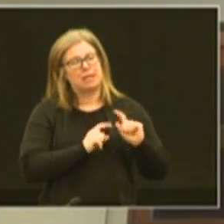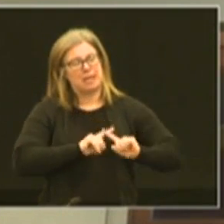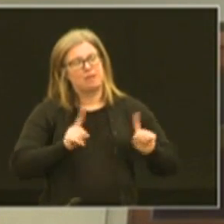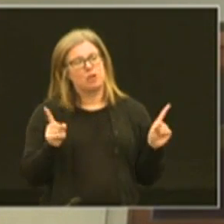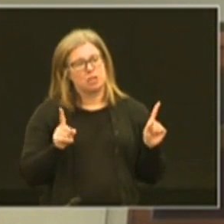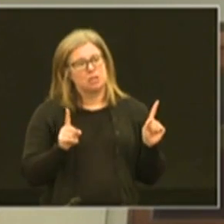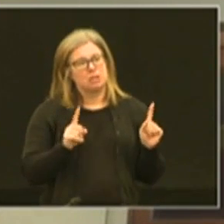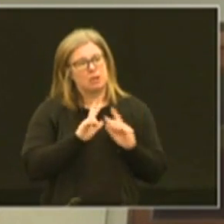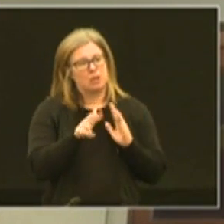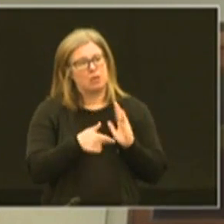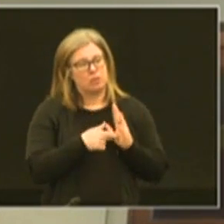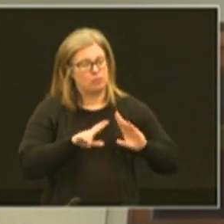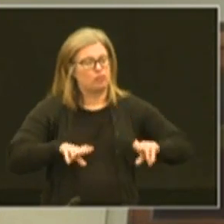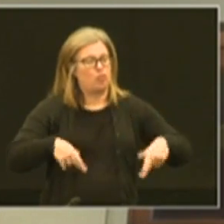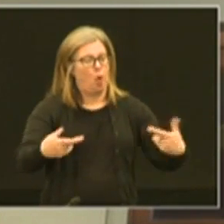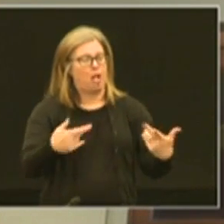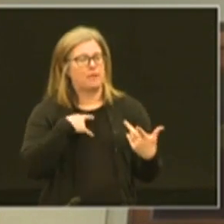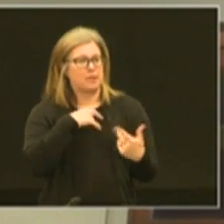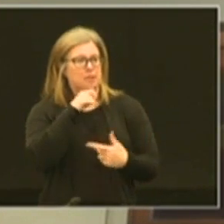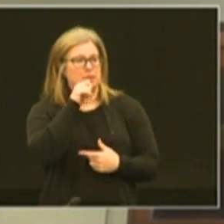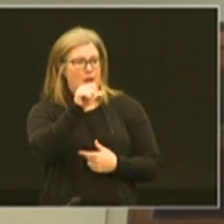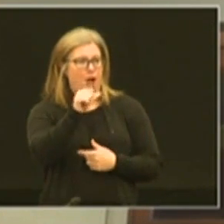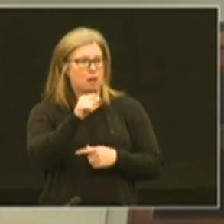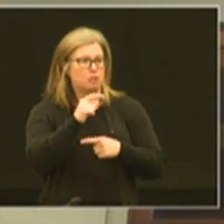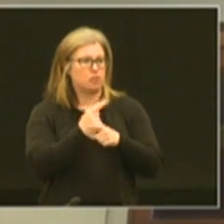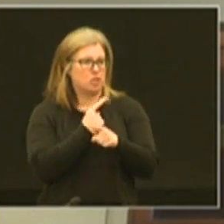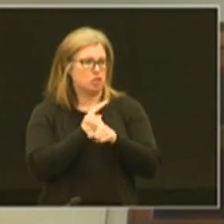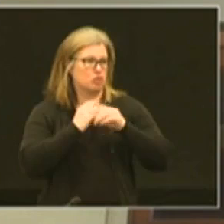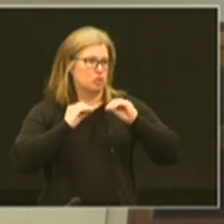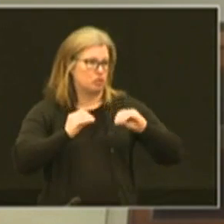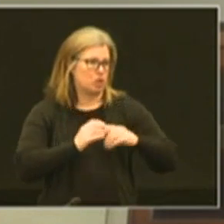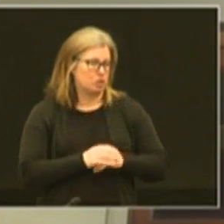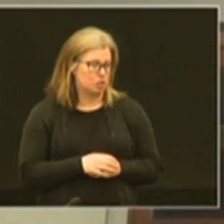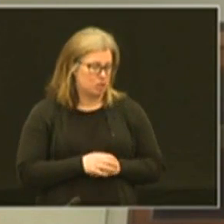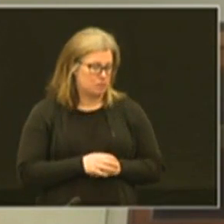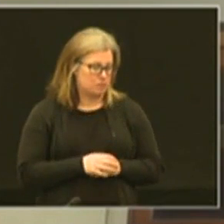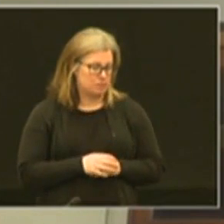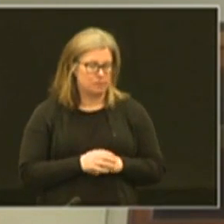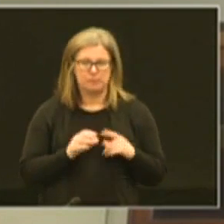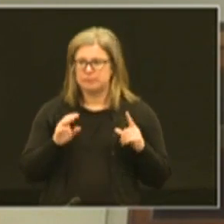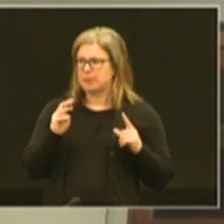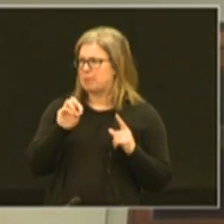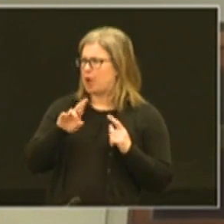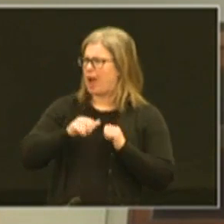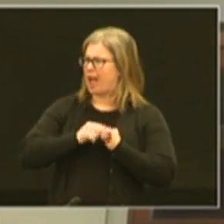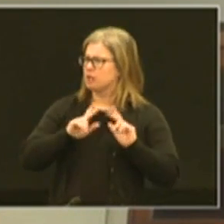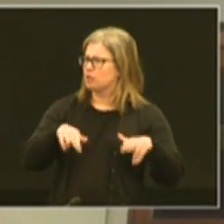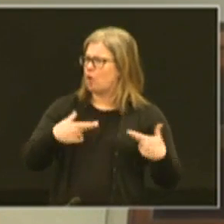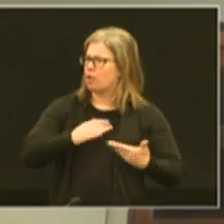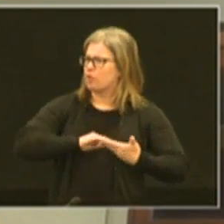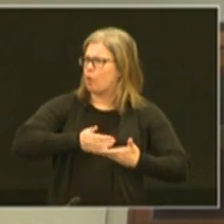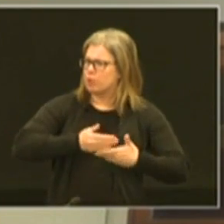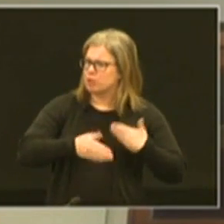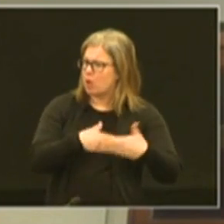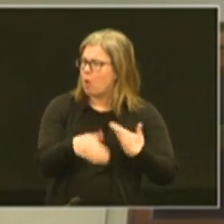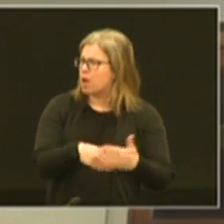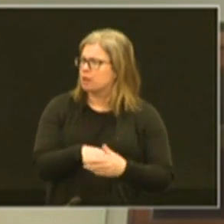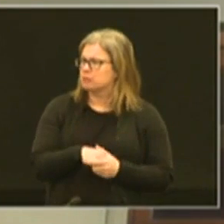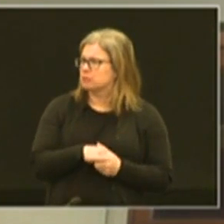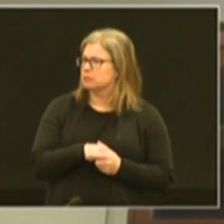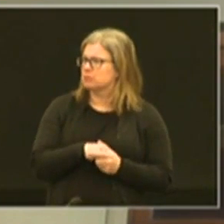difference in in the rollout of this non-traditional instruction. So how's the roll out of the Chromebooks gone and